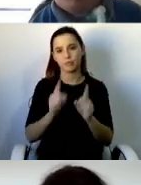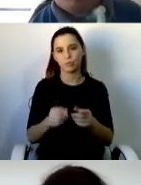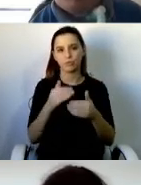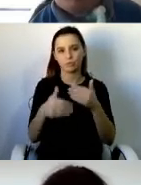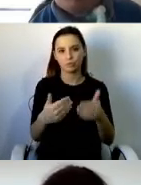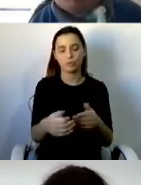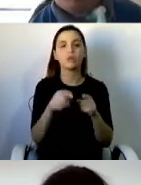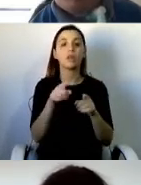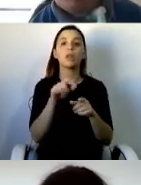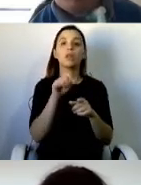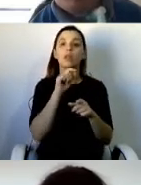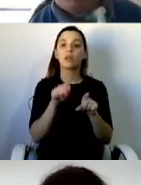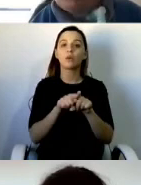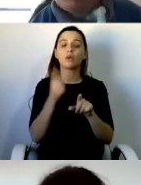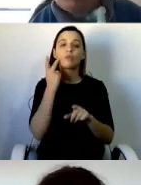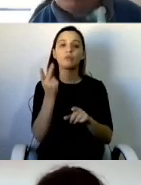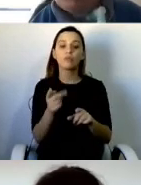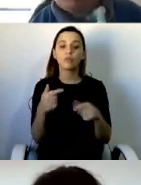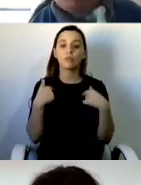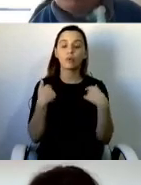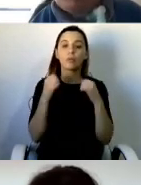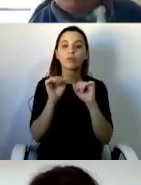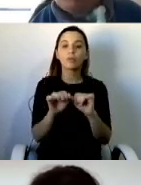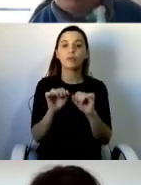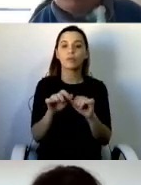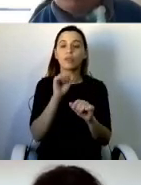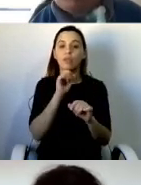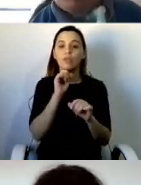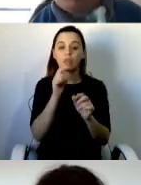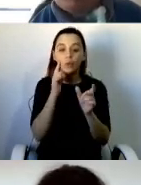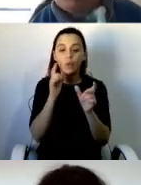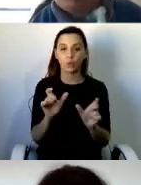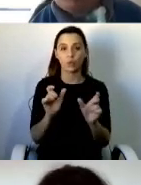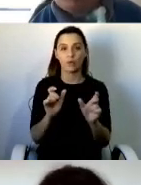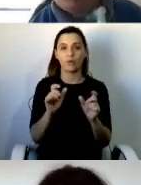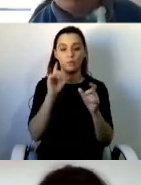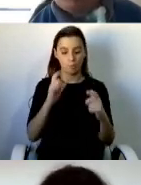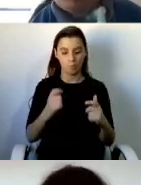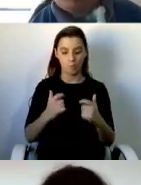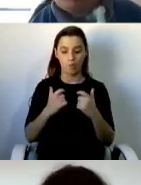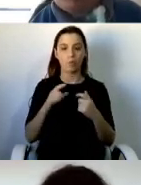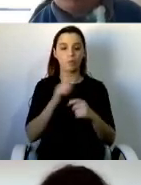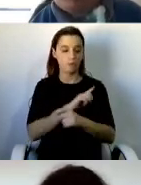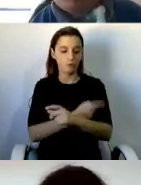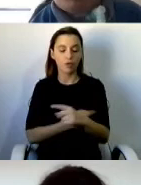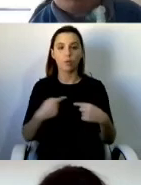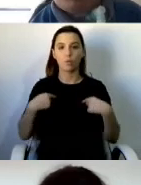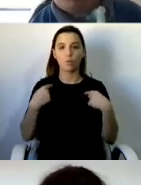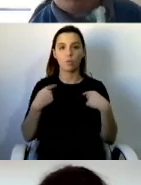empowering themselves, and taking more control over what was happening to them, and making choices.